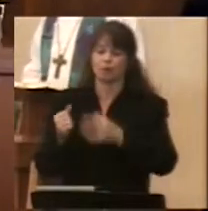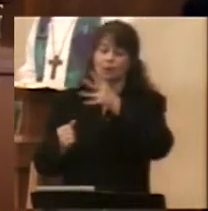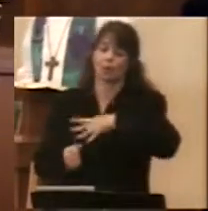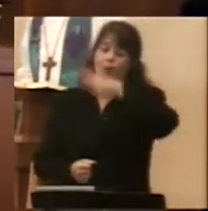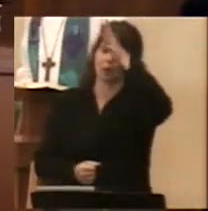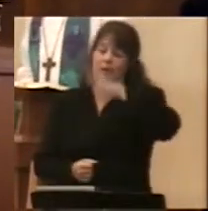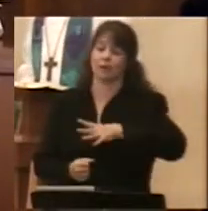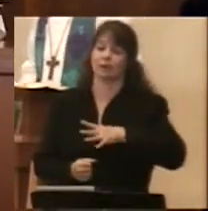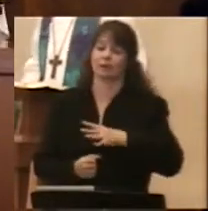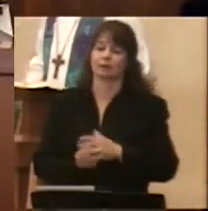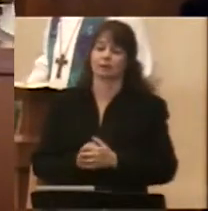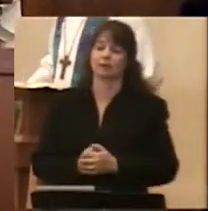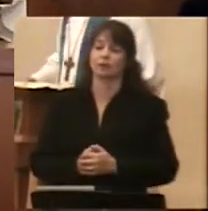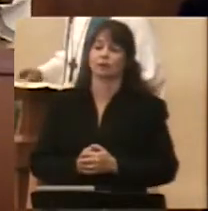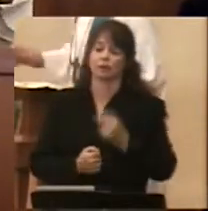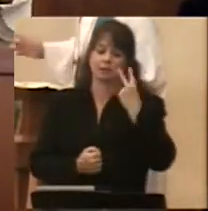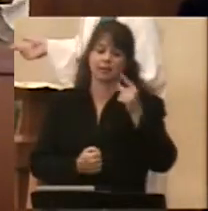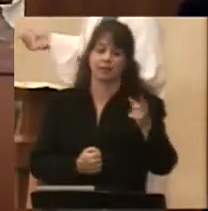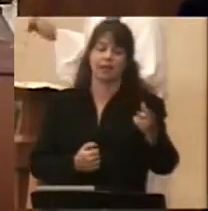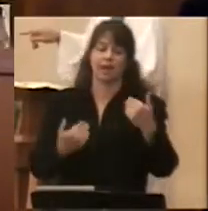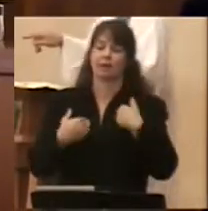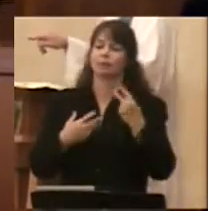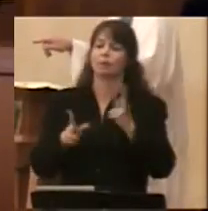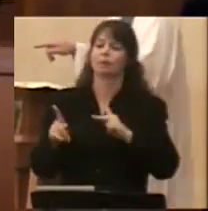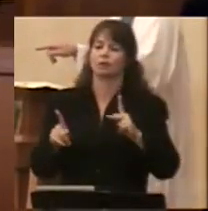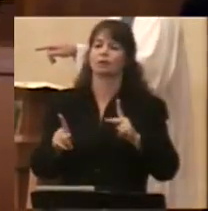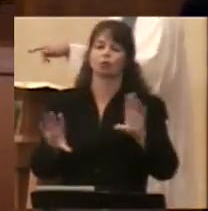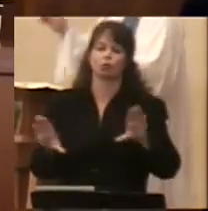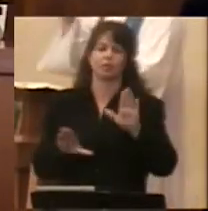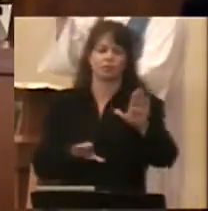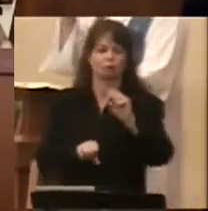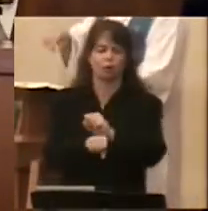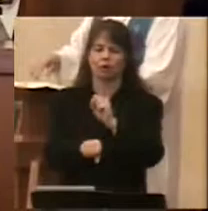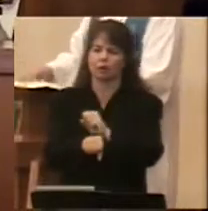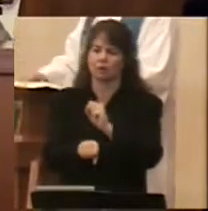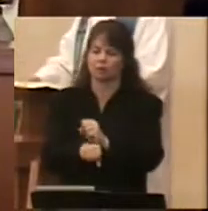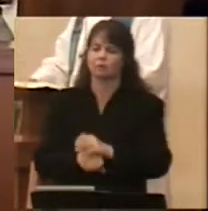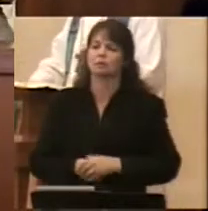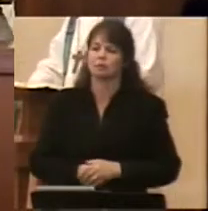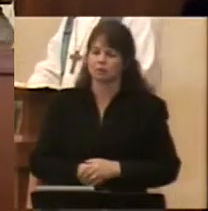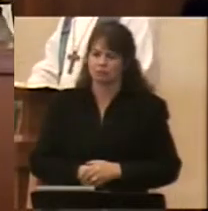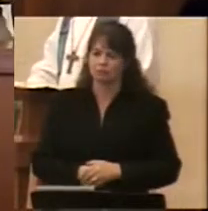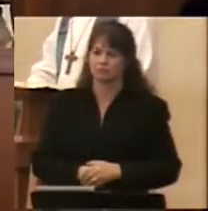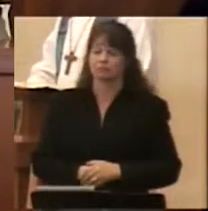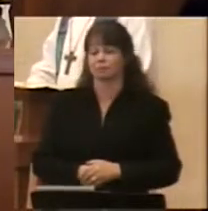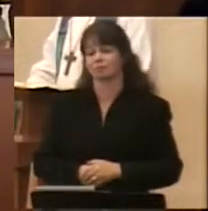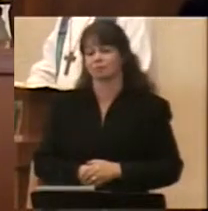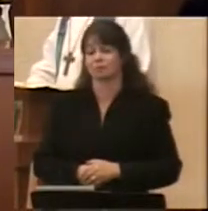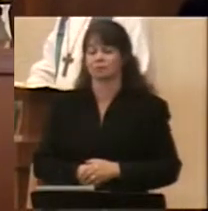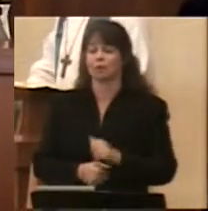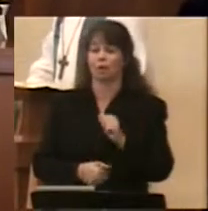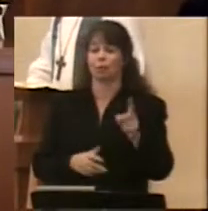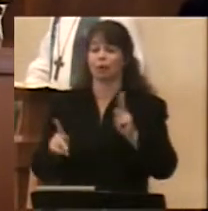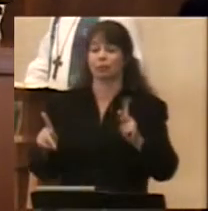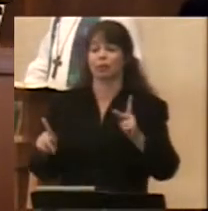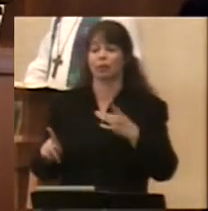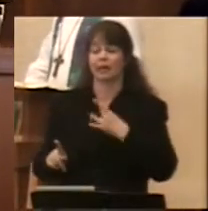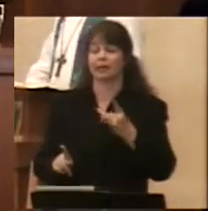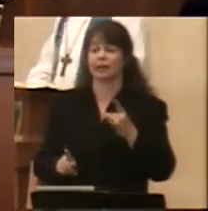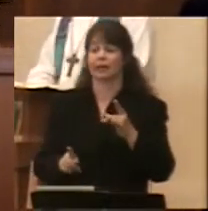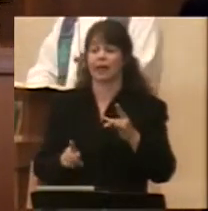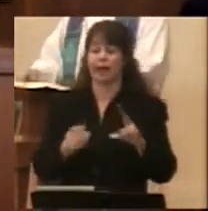what we can see is that Solomon had people to do things for him, which is something that I think we all like from time to time.